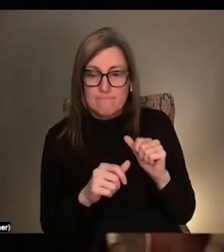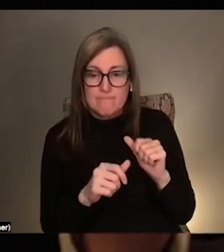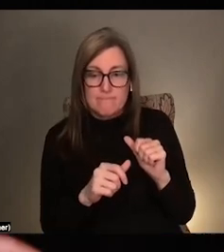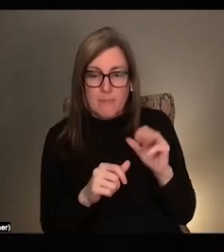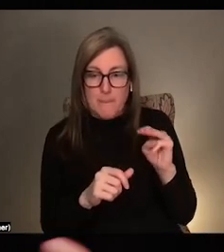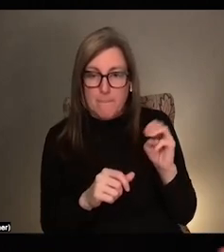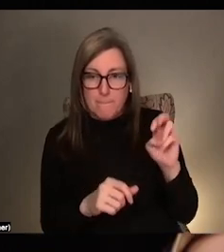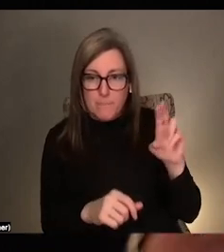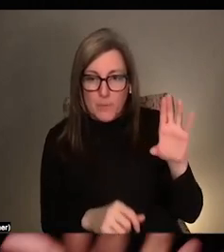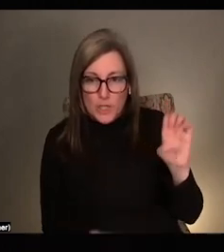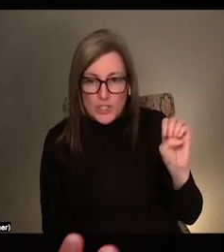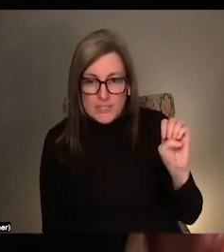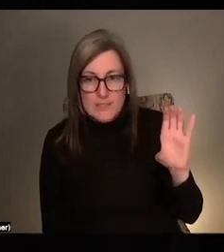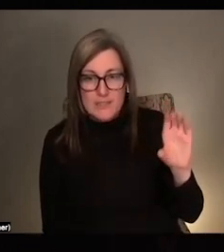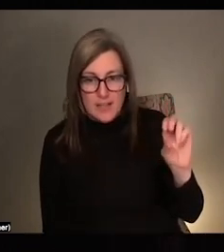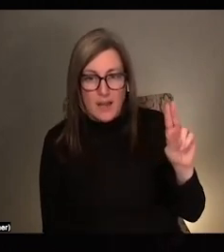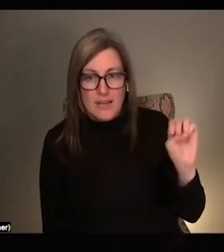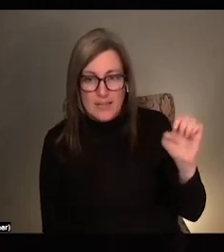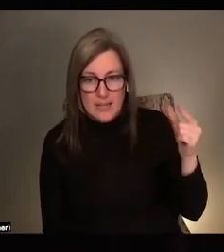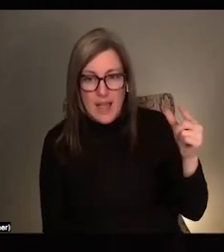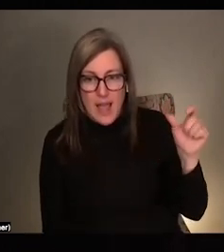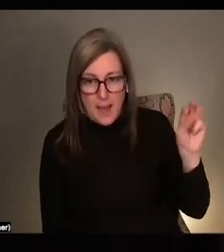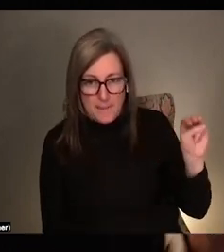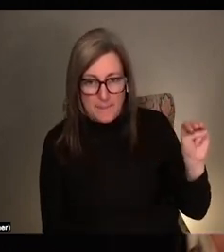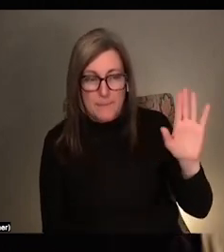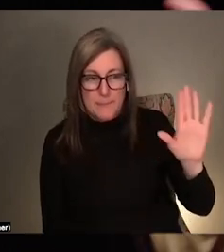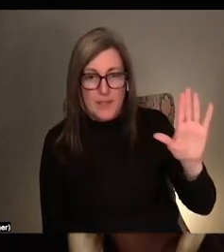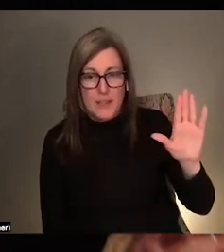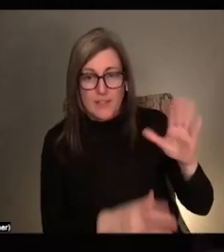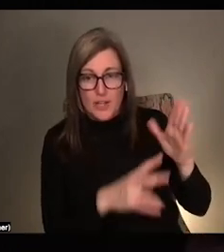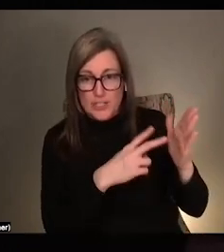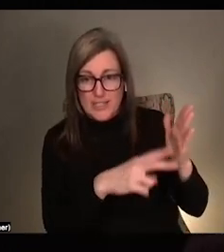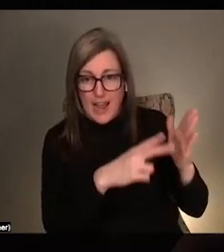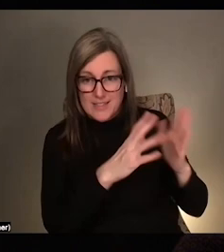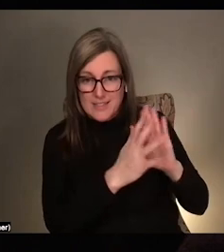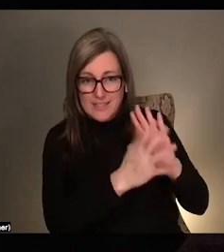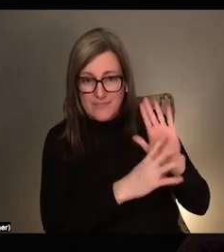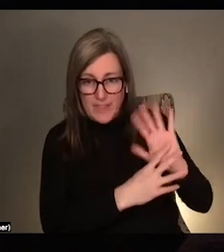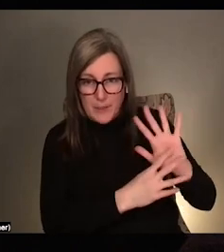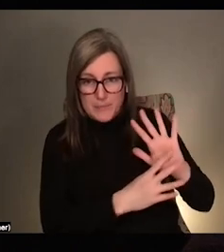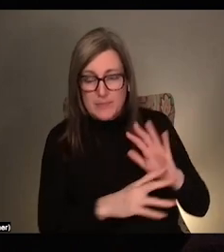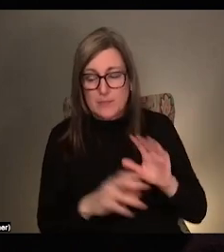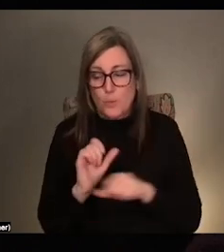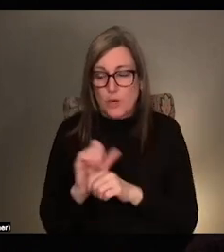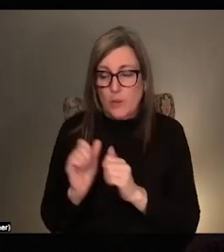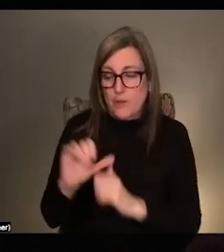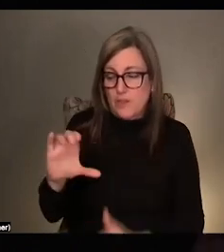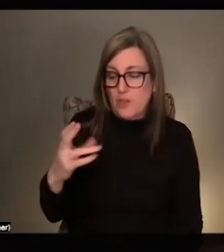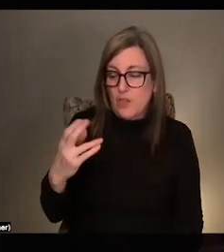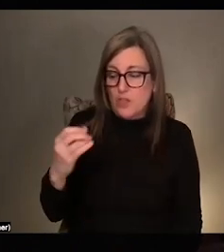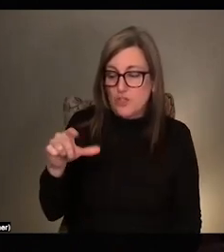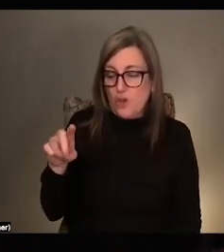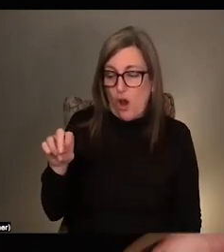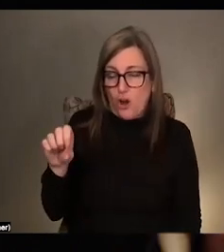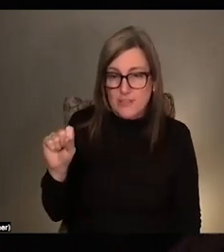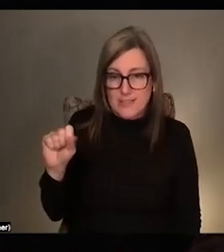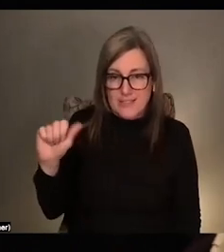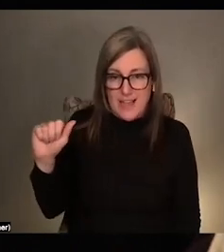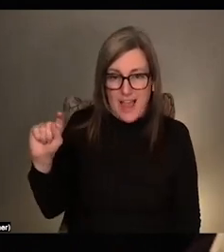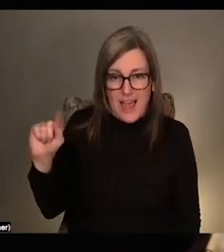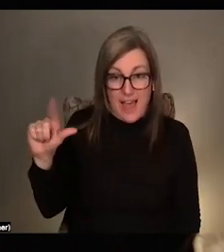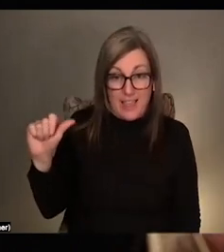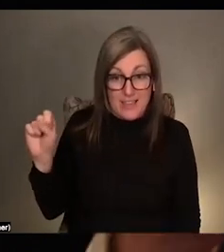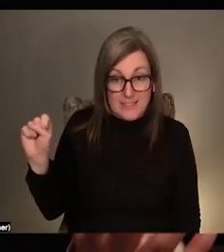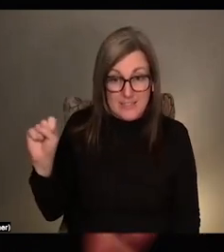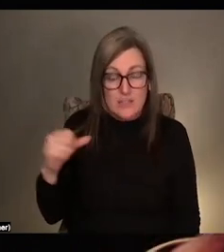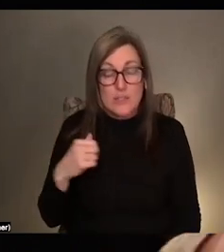Cunningham's dance films, basically collaborations with Charles Atlas, et cetera. And, you know, I really became interested in this